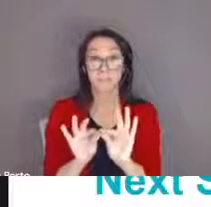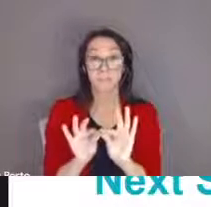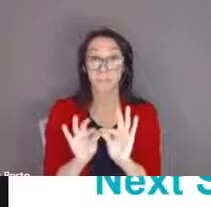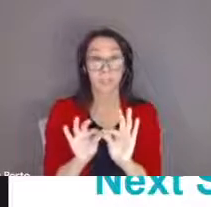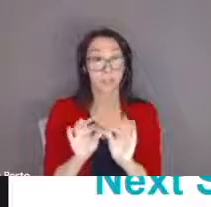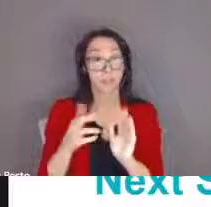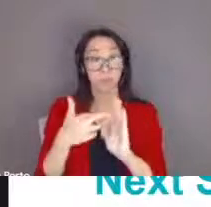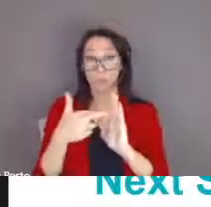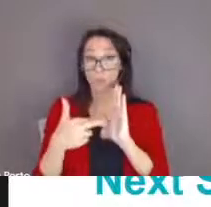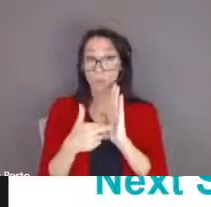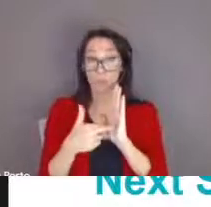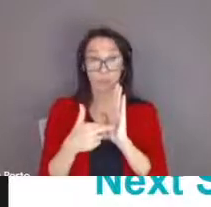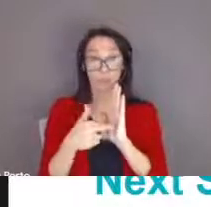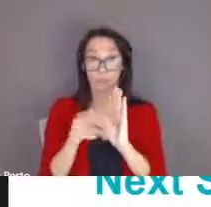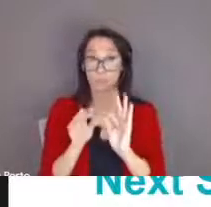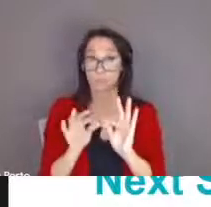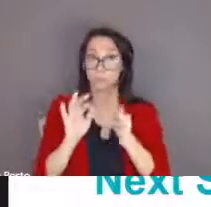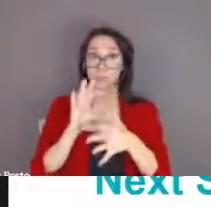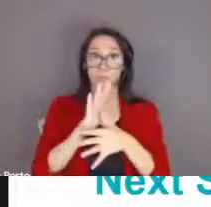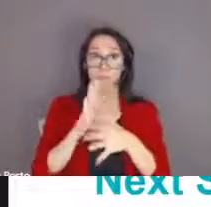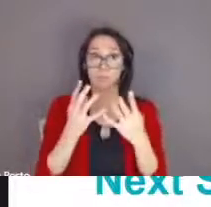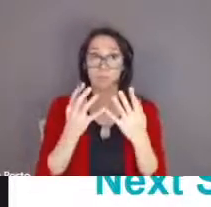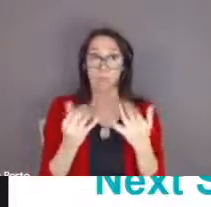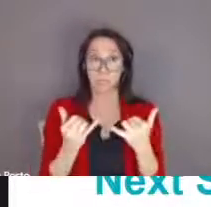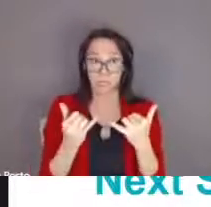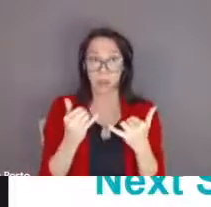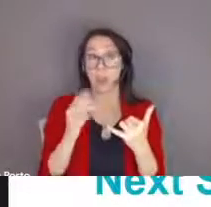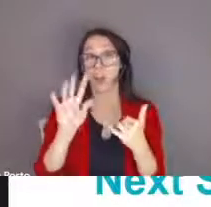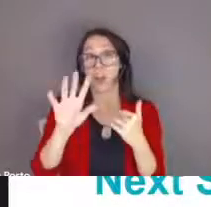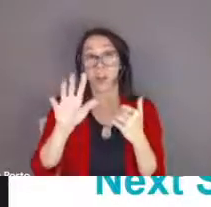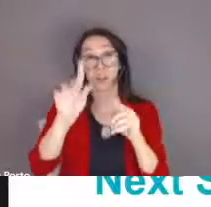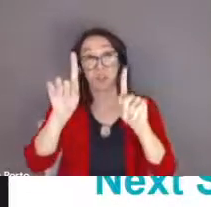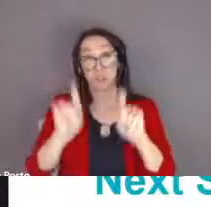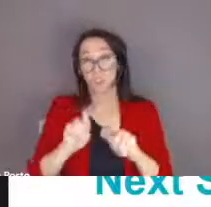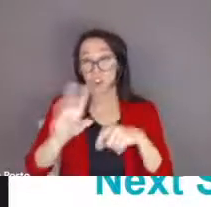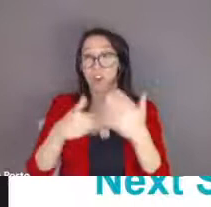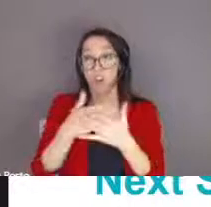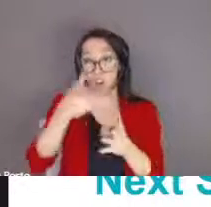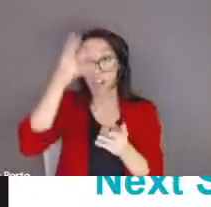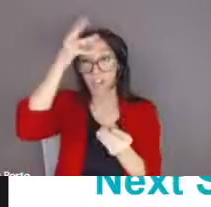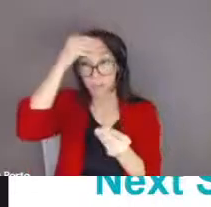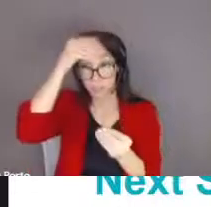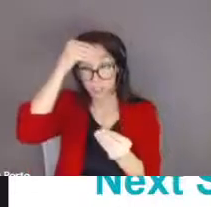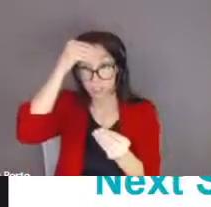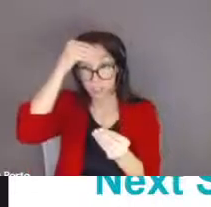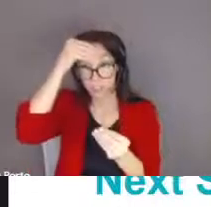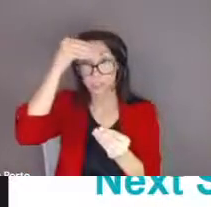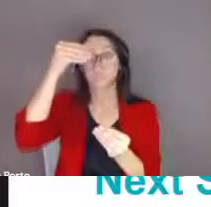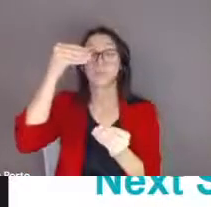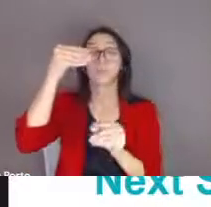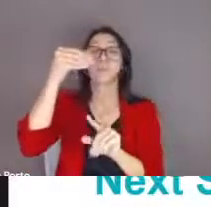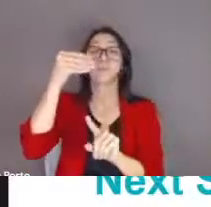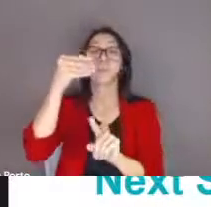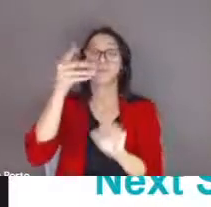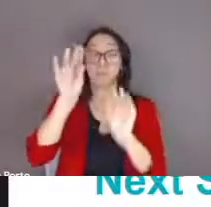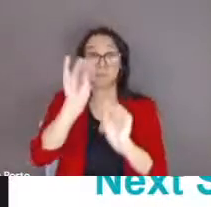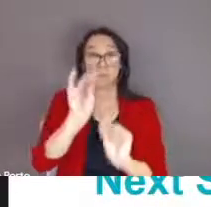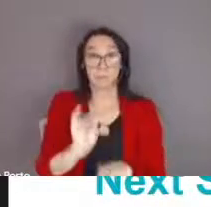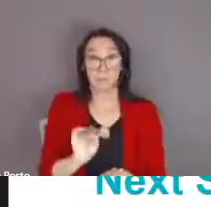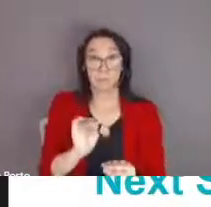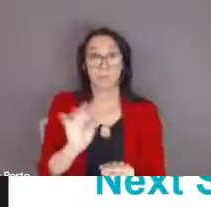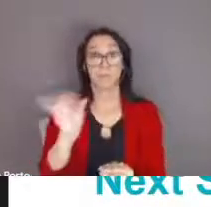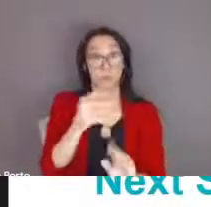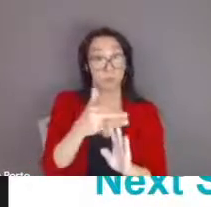change your mind later it is important to share as much information when registering to ensure the supports are in place for a successful experience